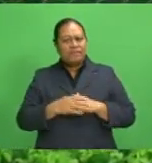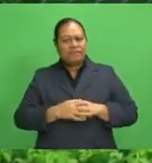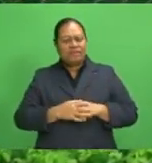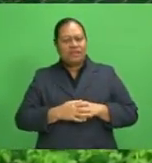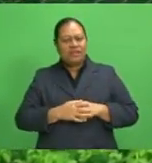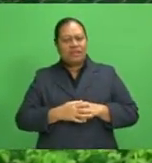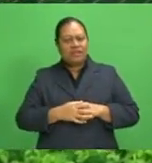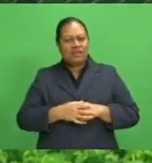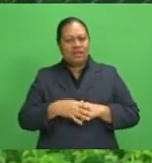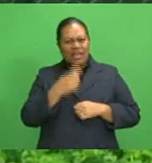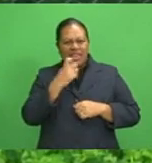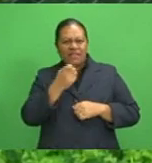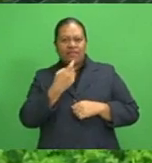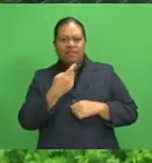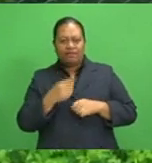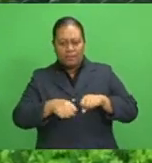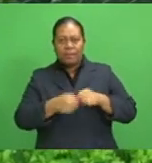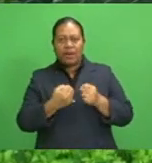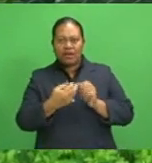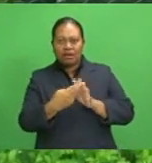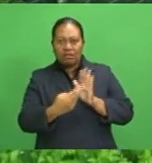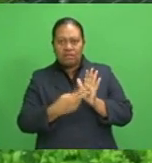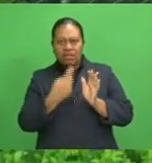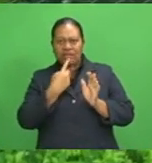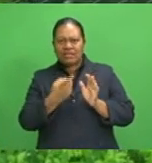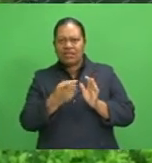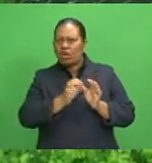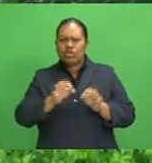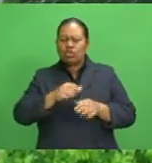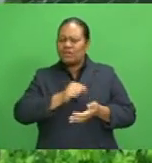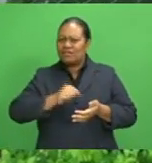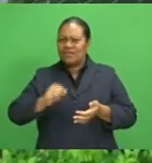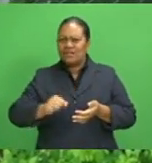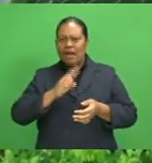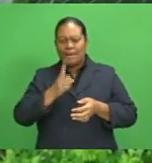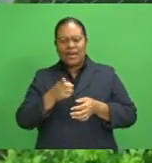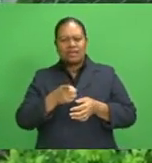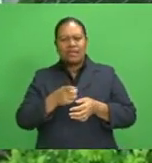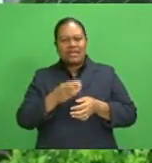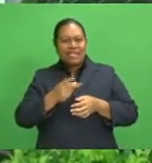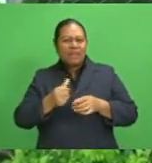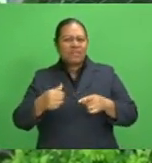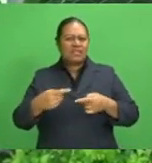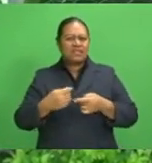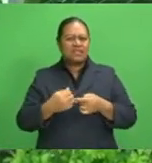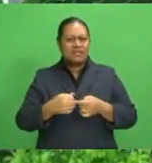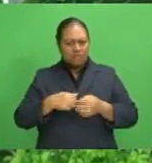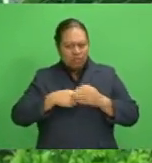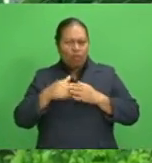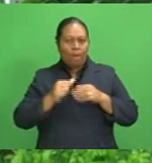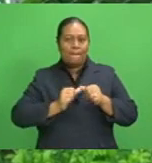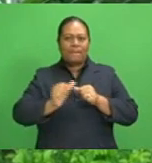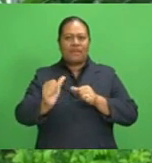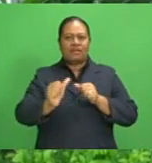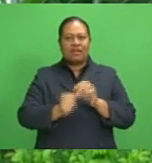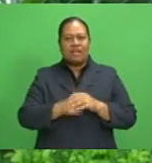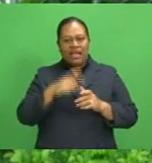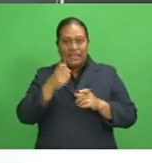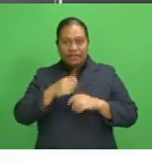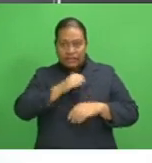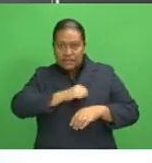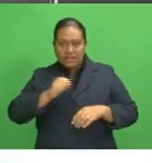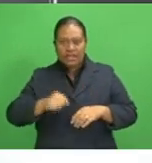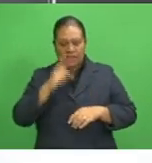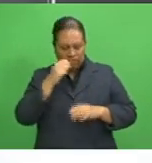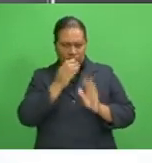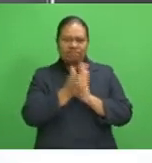massively wrong. But if we suddenly see there's the potential of it getting bigger, well, we'll have to get the Ministry of Health involved.